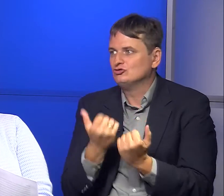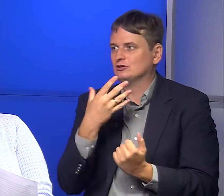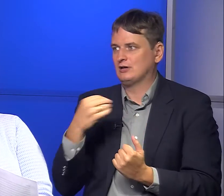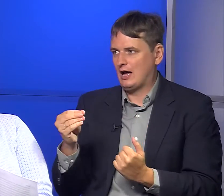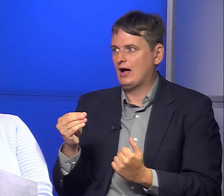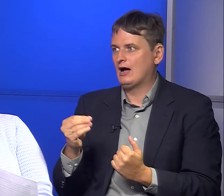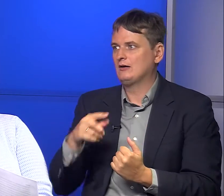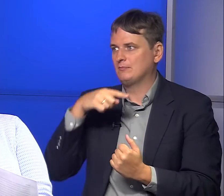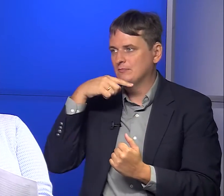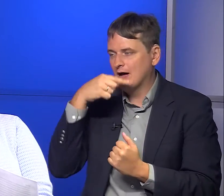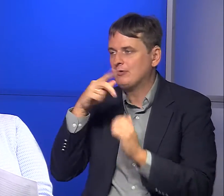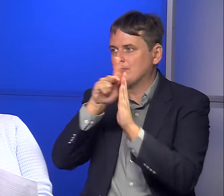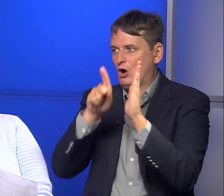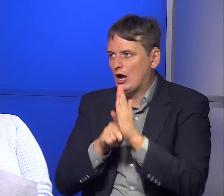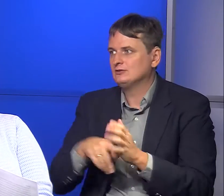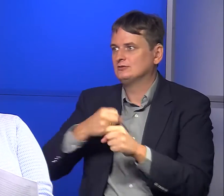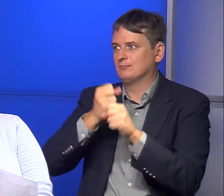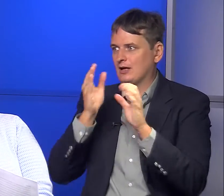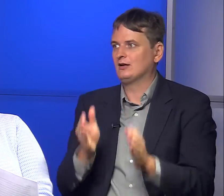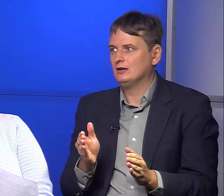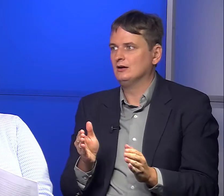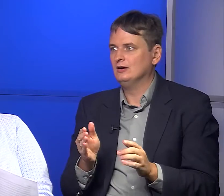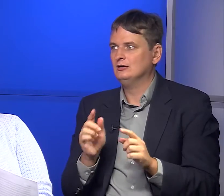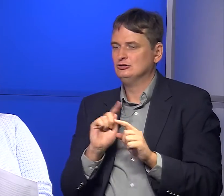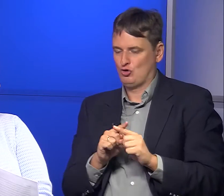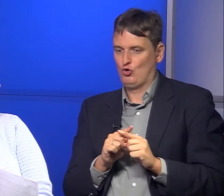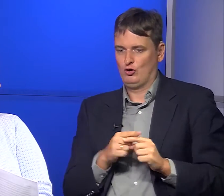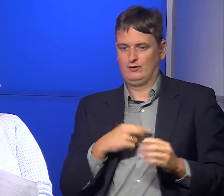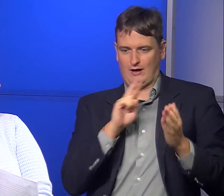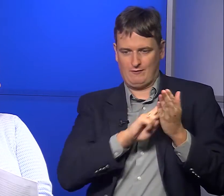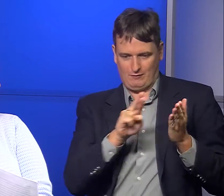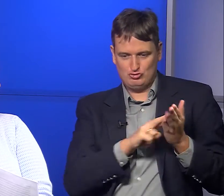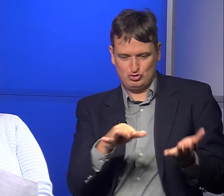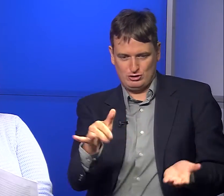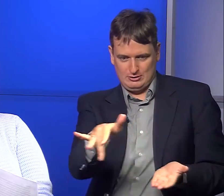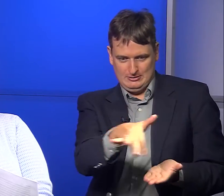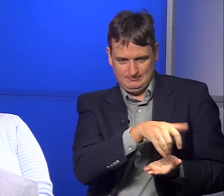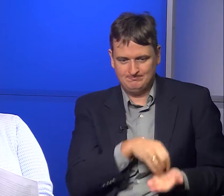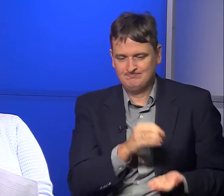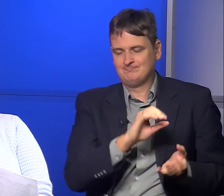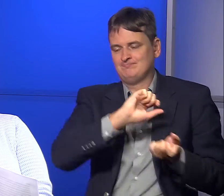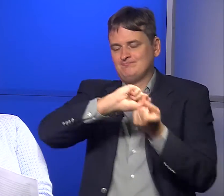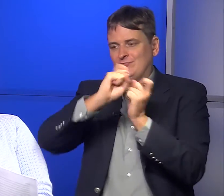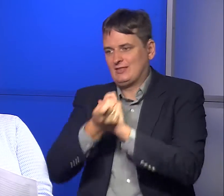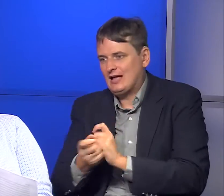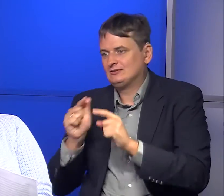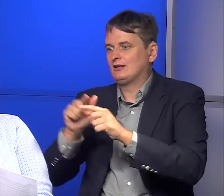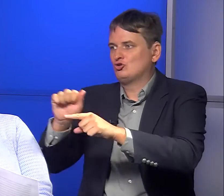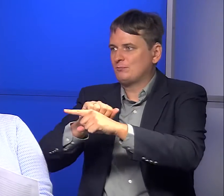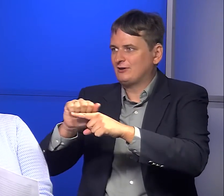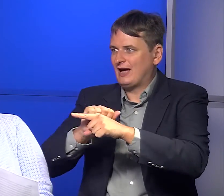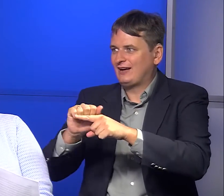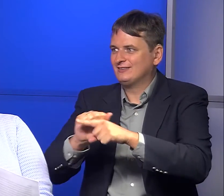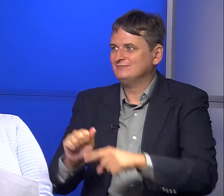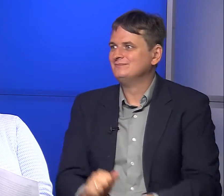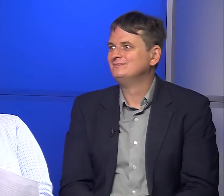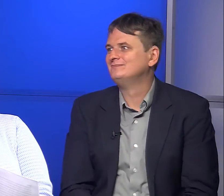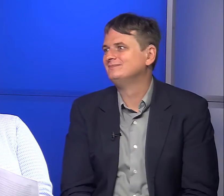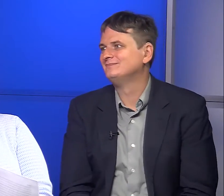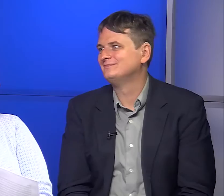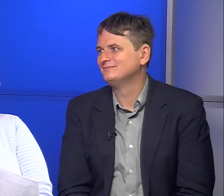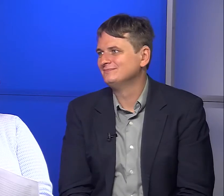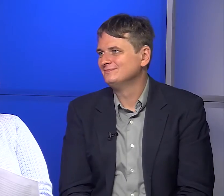customer advocacy associations, as well as public policy makers, in order to take the research that we've gathered